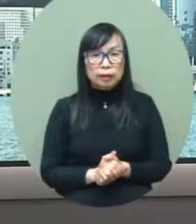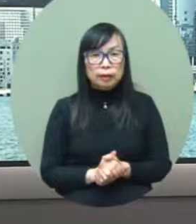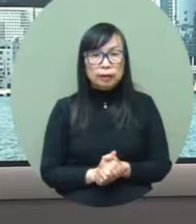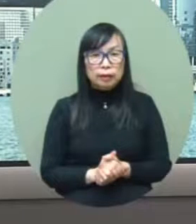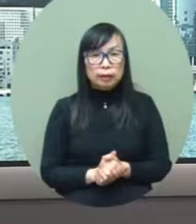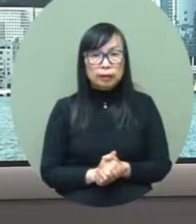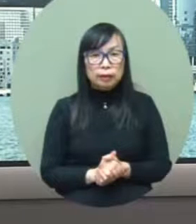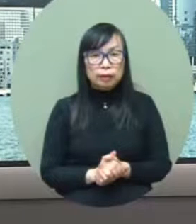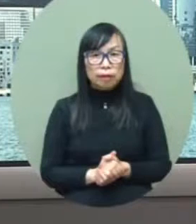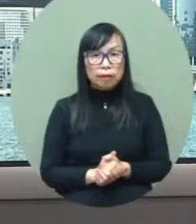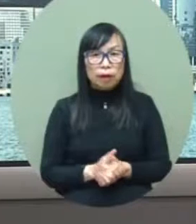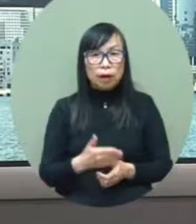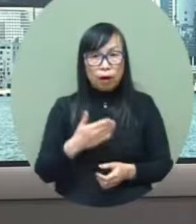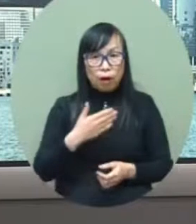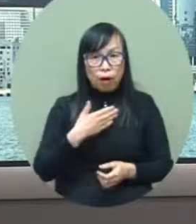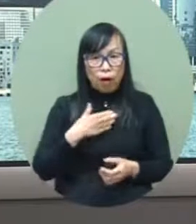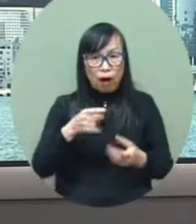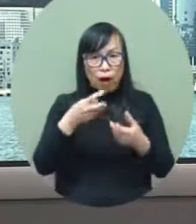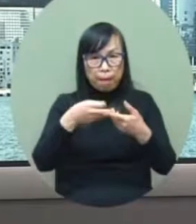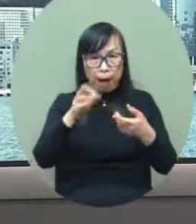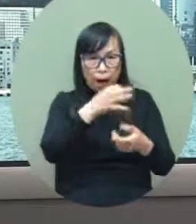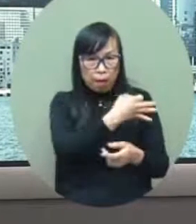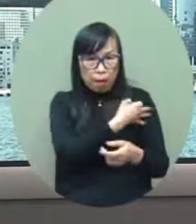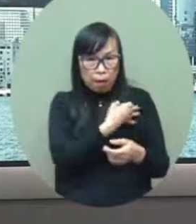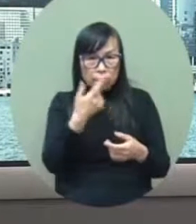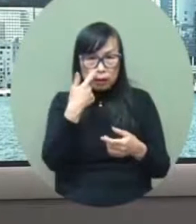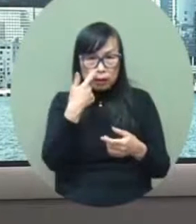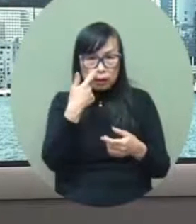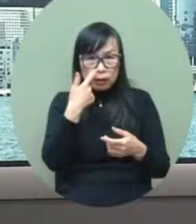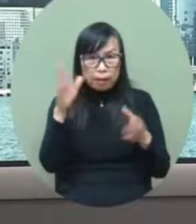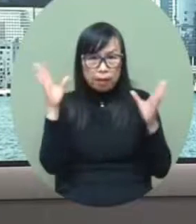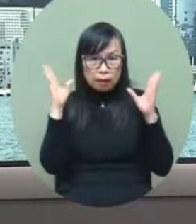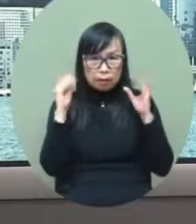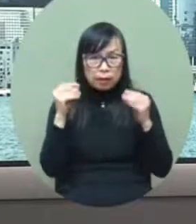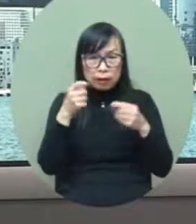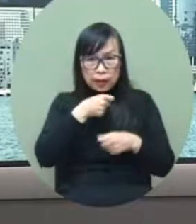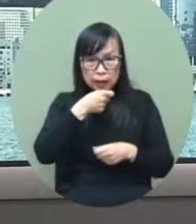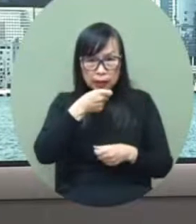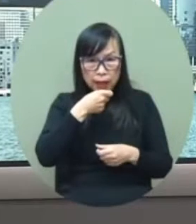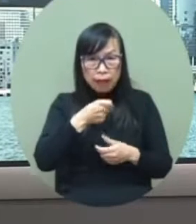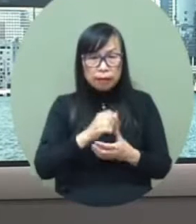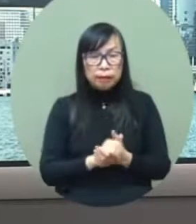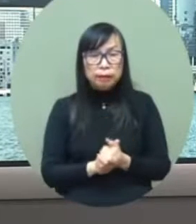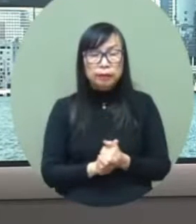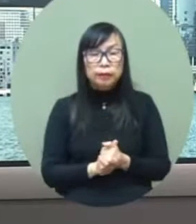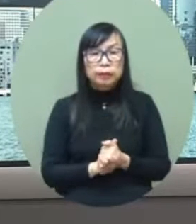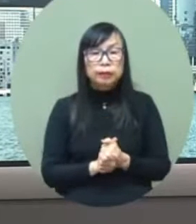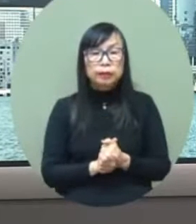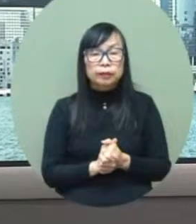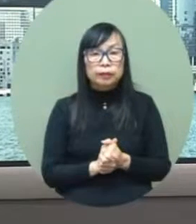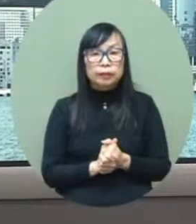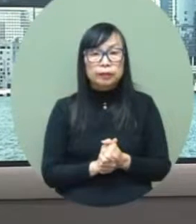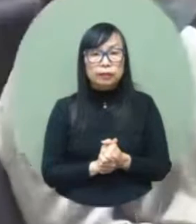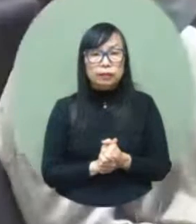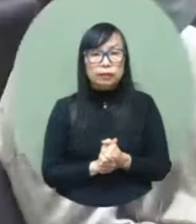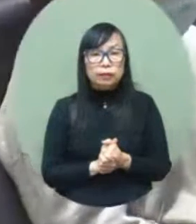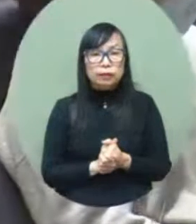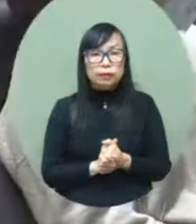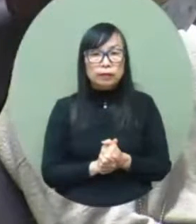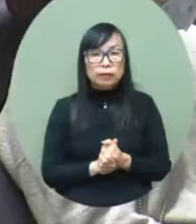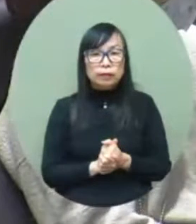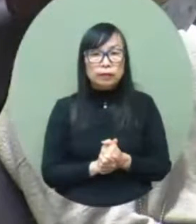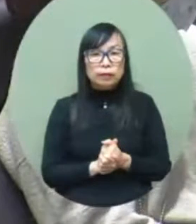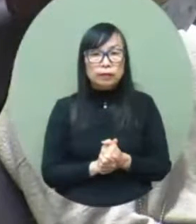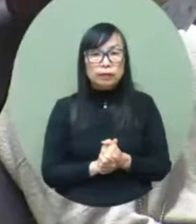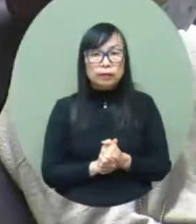kari i'm from bloomberg i wanted to ask uh chinese tourists will be facing barriers to obtaining uh tourist visas to come